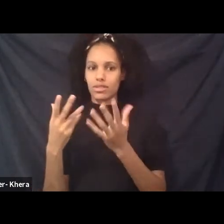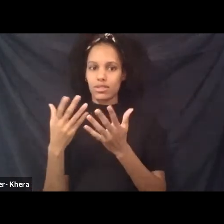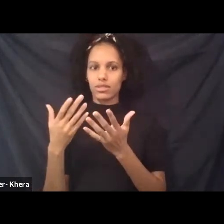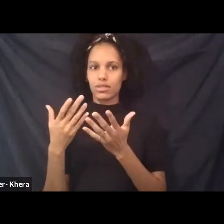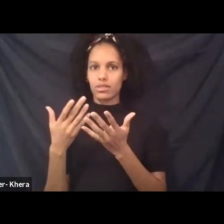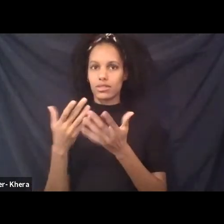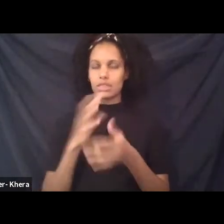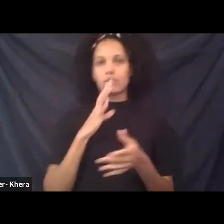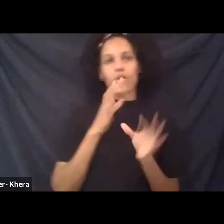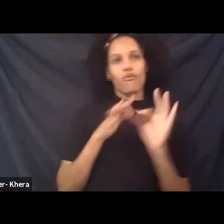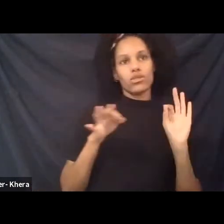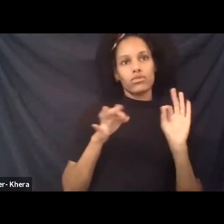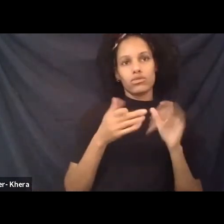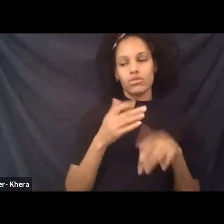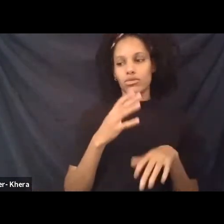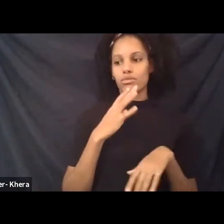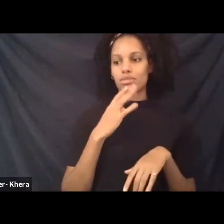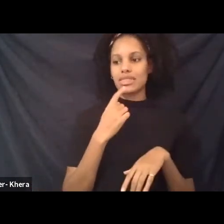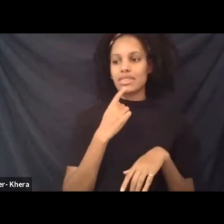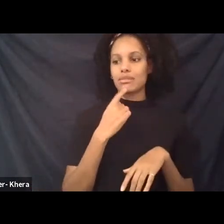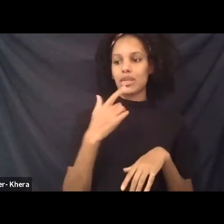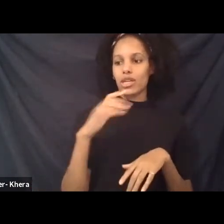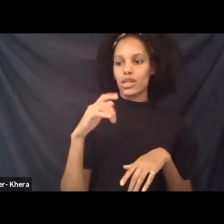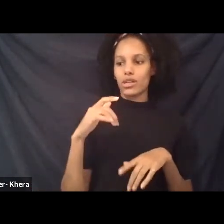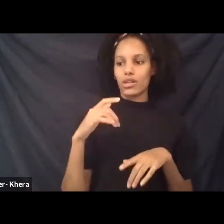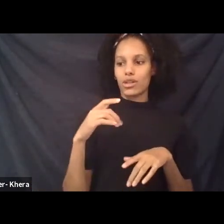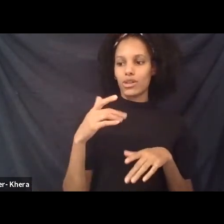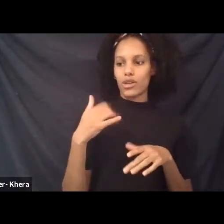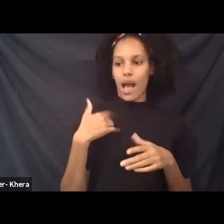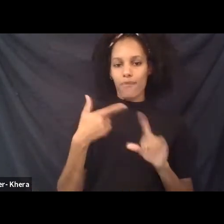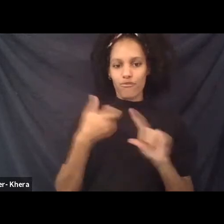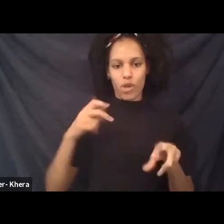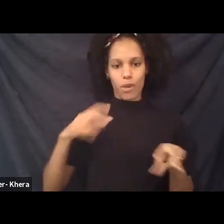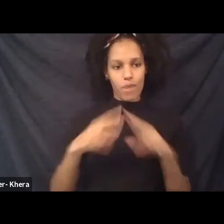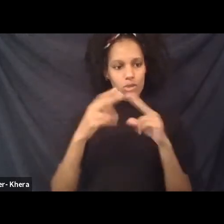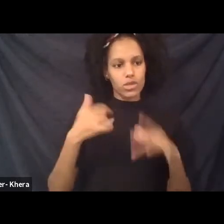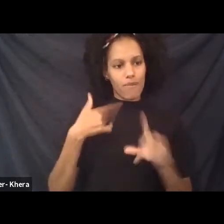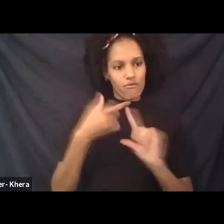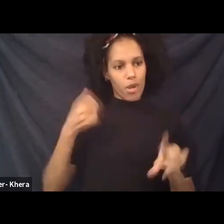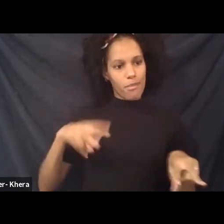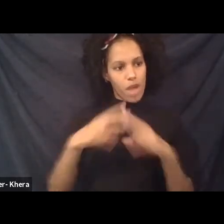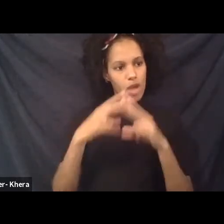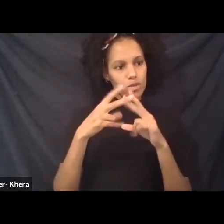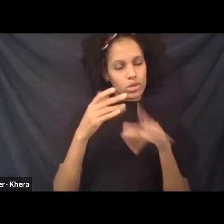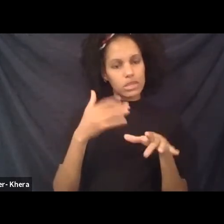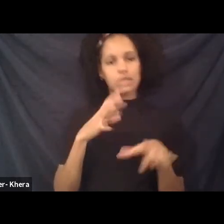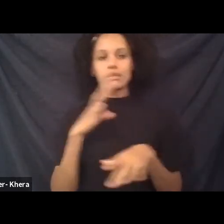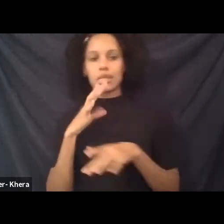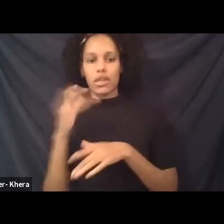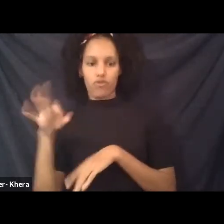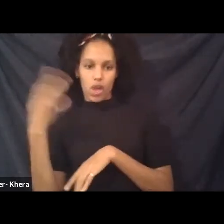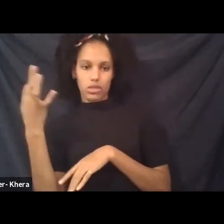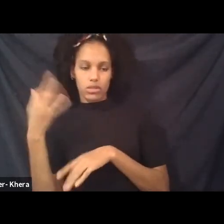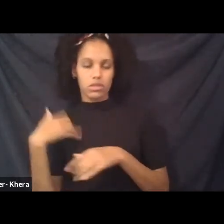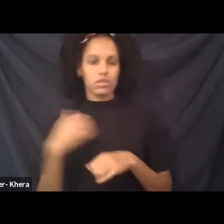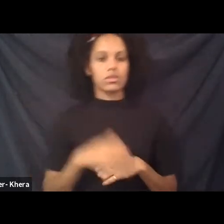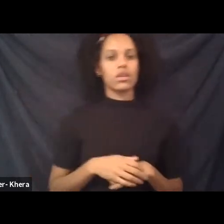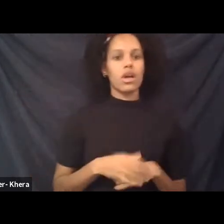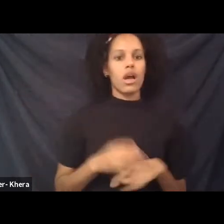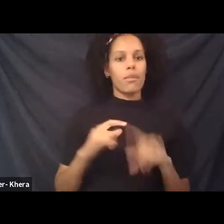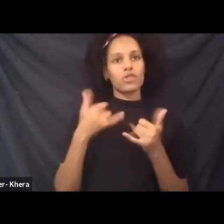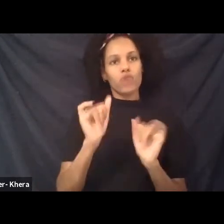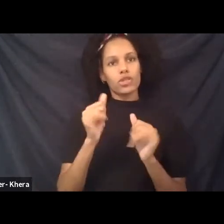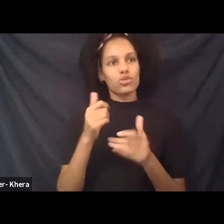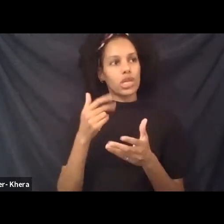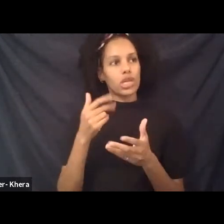Ah, bah, but before, where, and from before, where were you from before? Because they're busy trying to exotify you as well and,